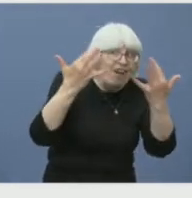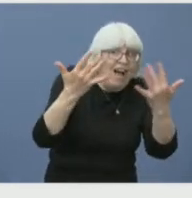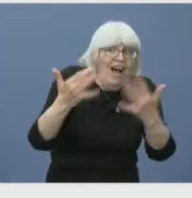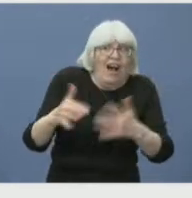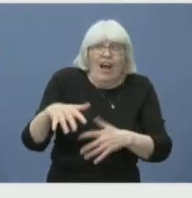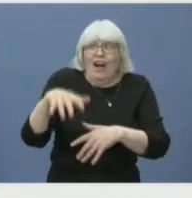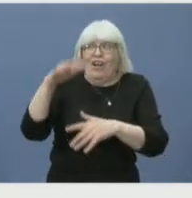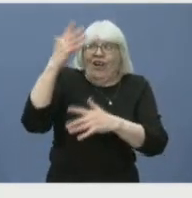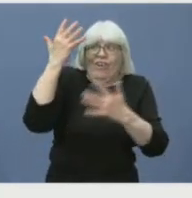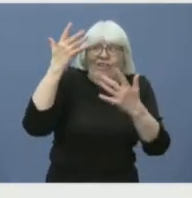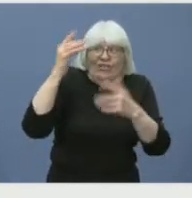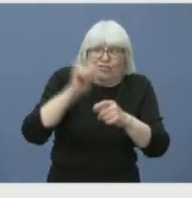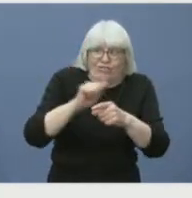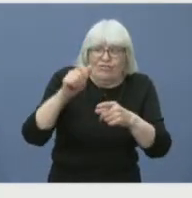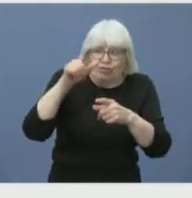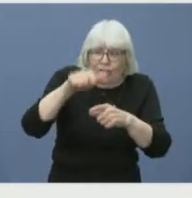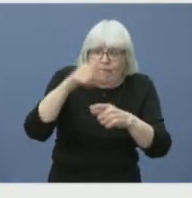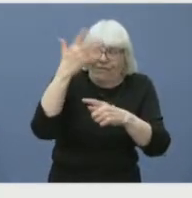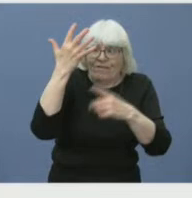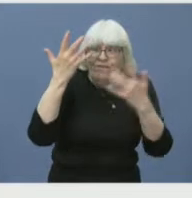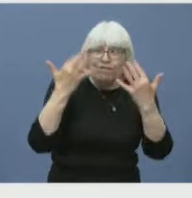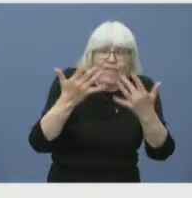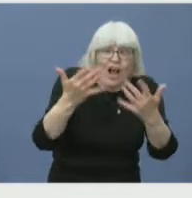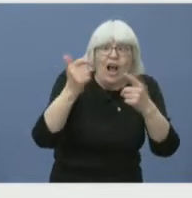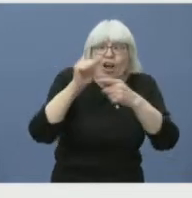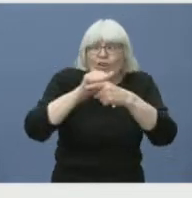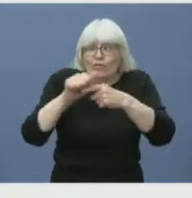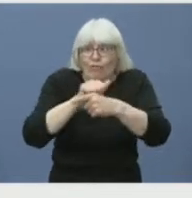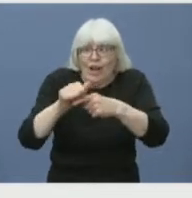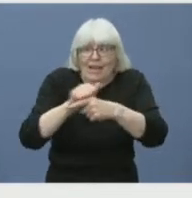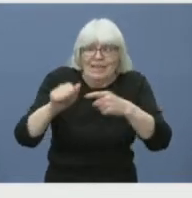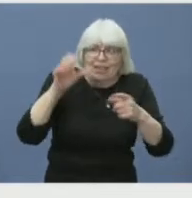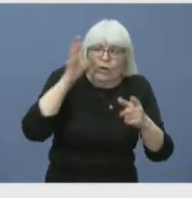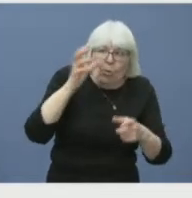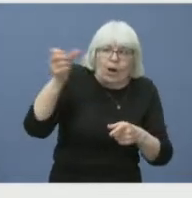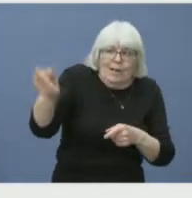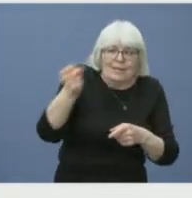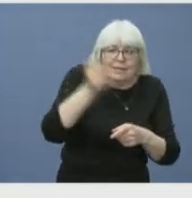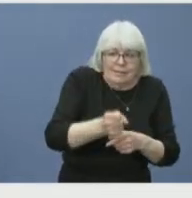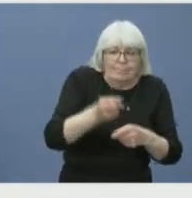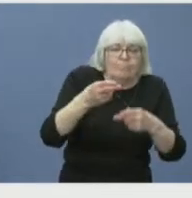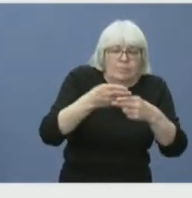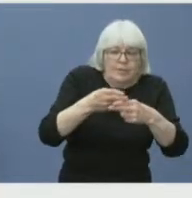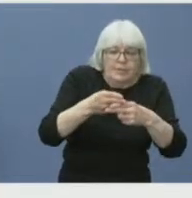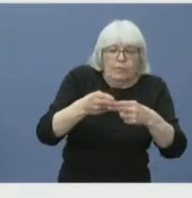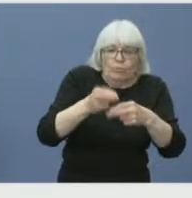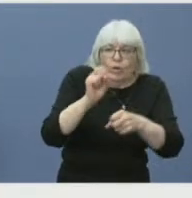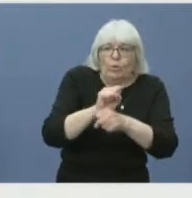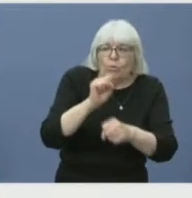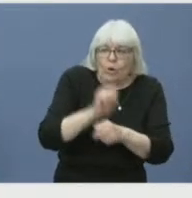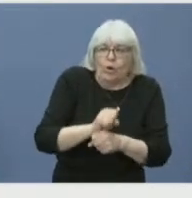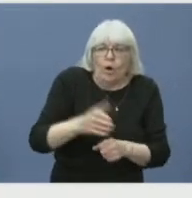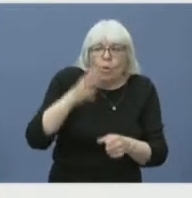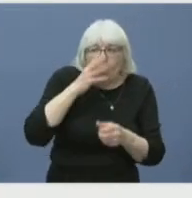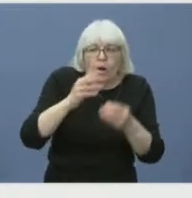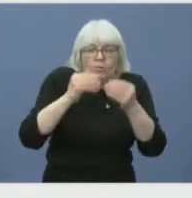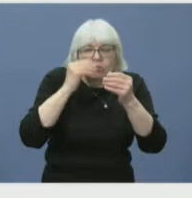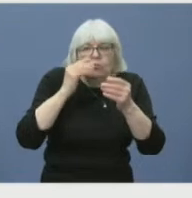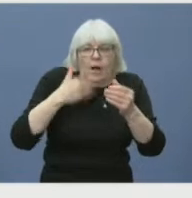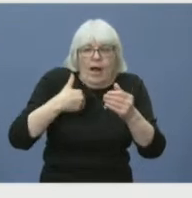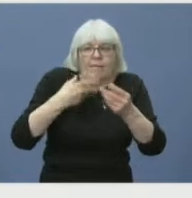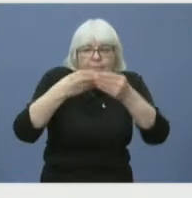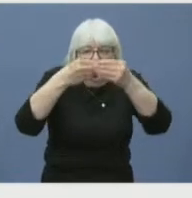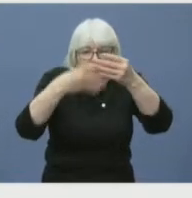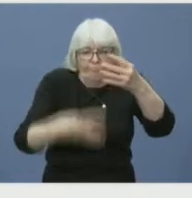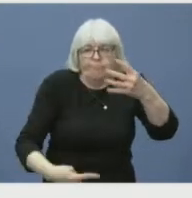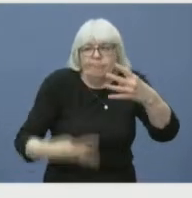process that they can be hired as a temporary worker for this. So this is a list that we're going to engage all the rest